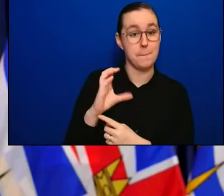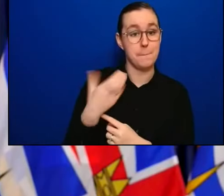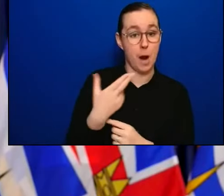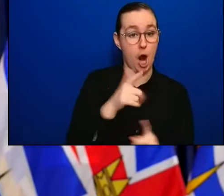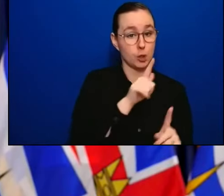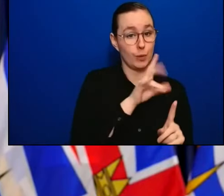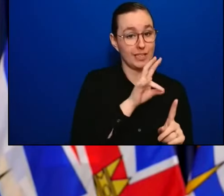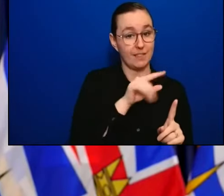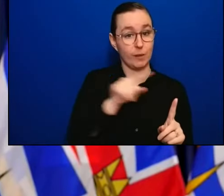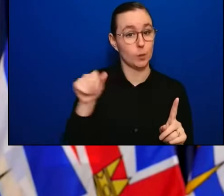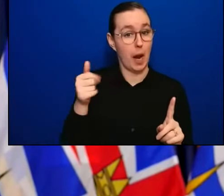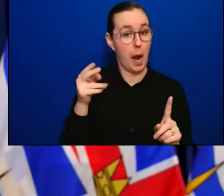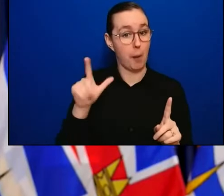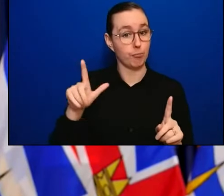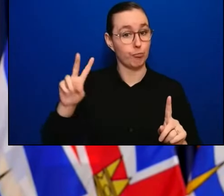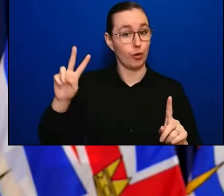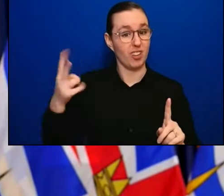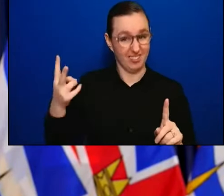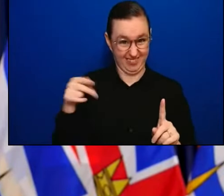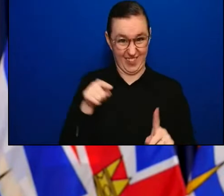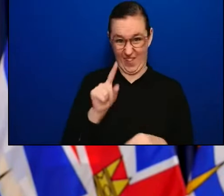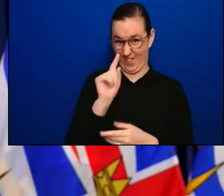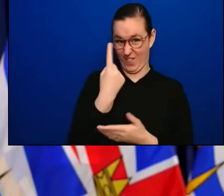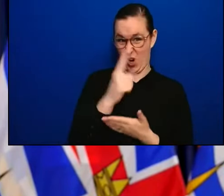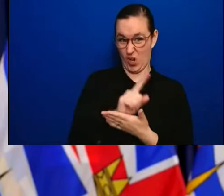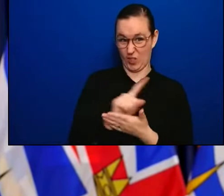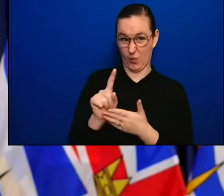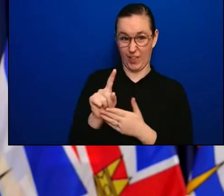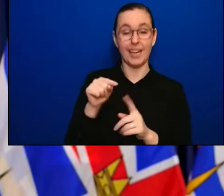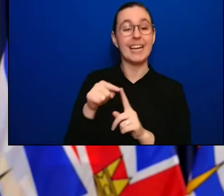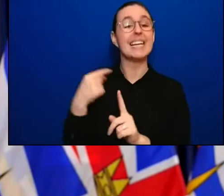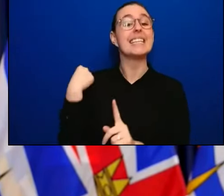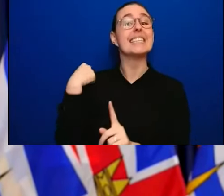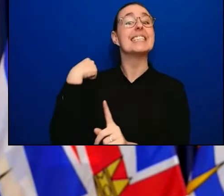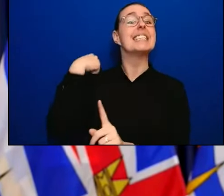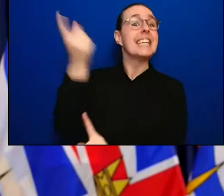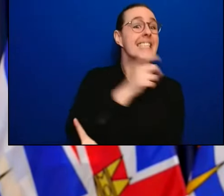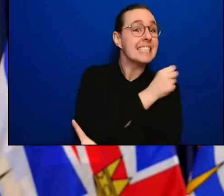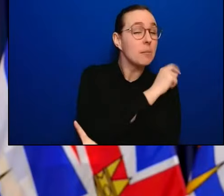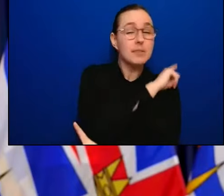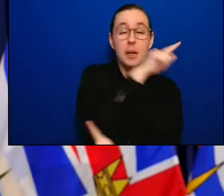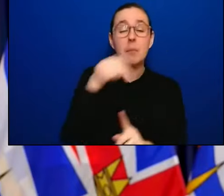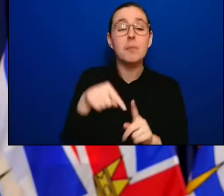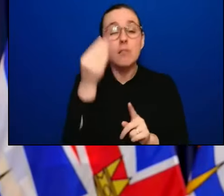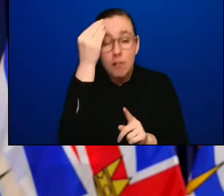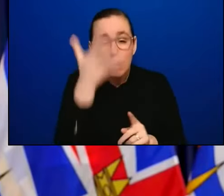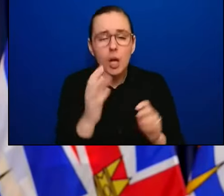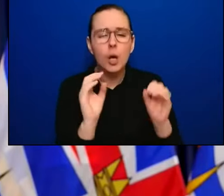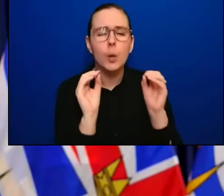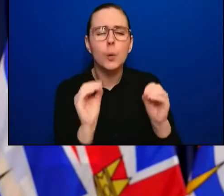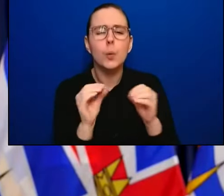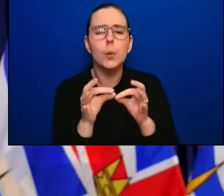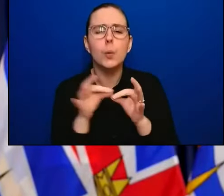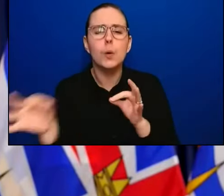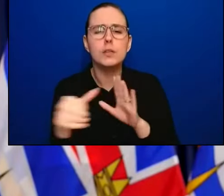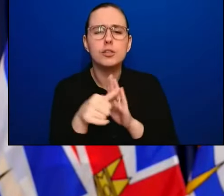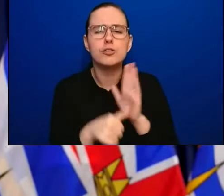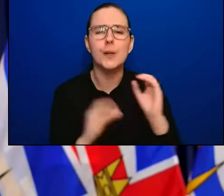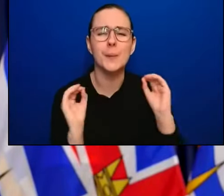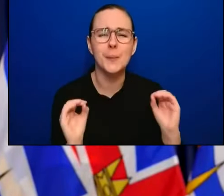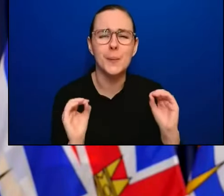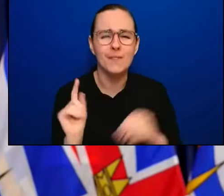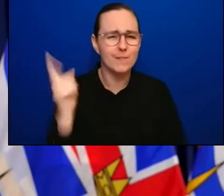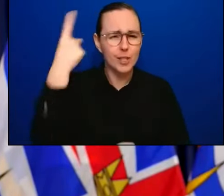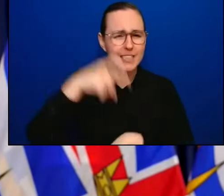-19. Health authorities report that 6,983 surgeries were completed March 6th to March